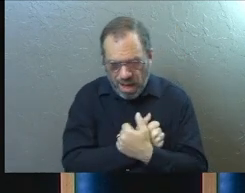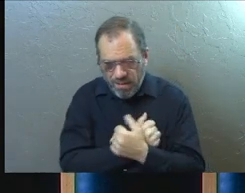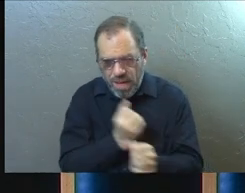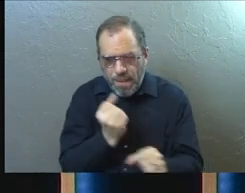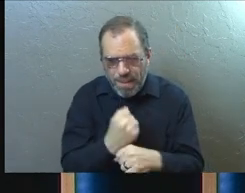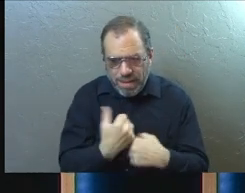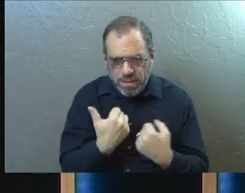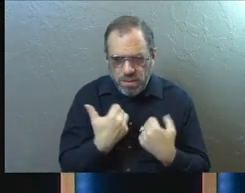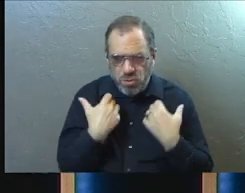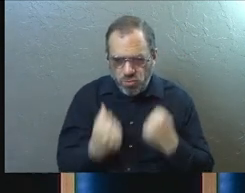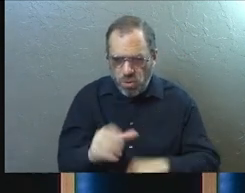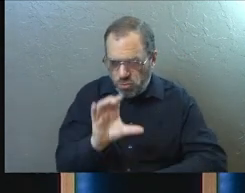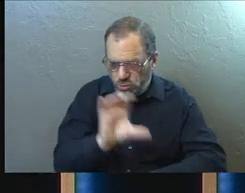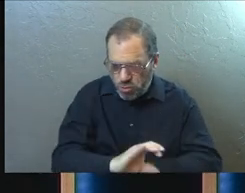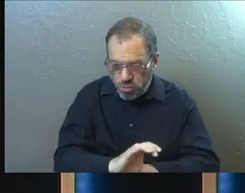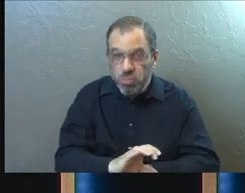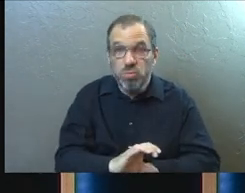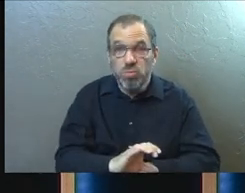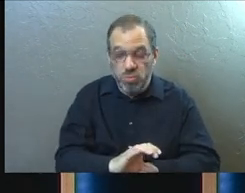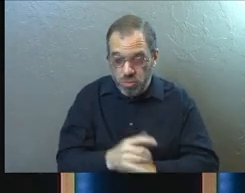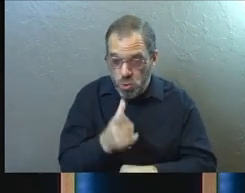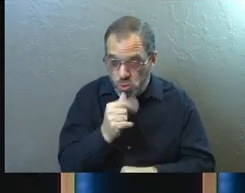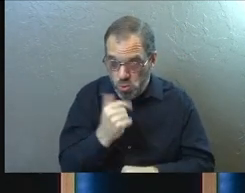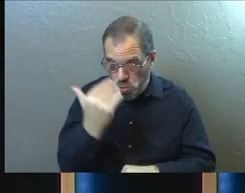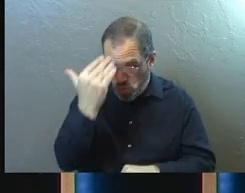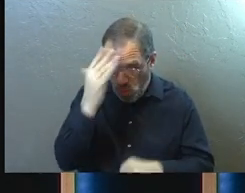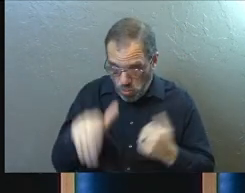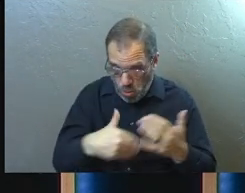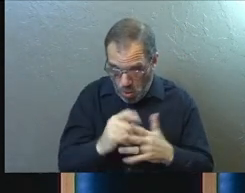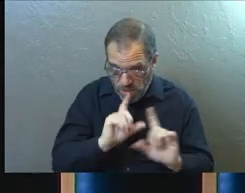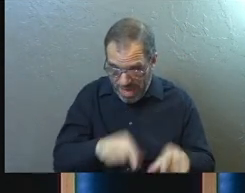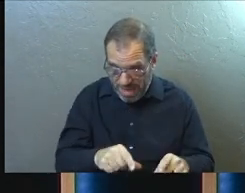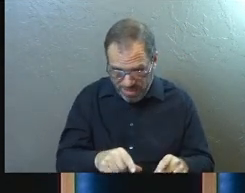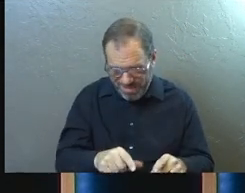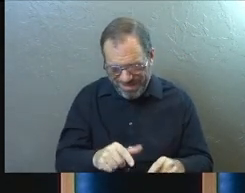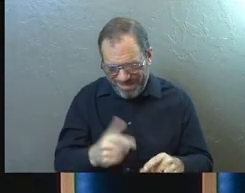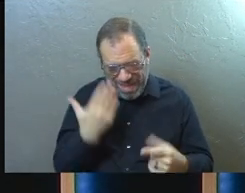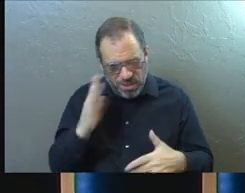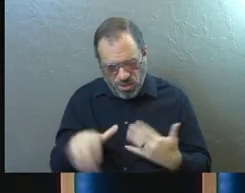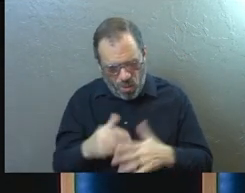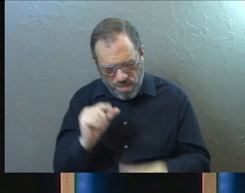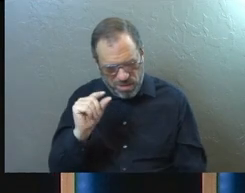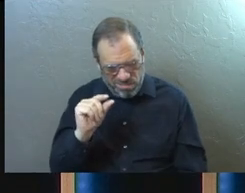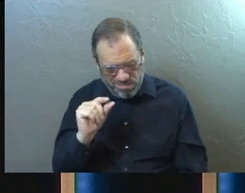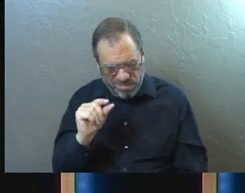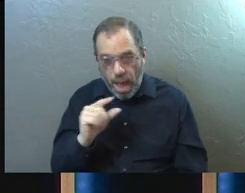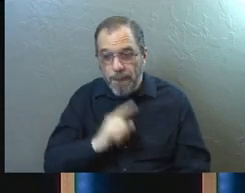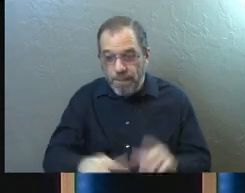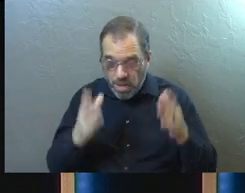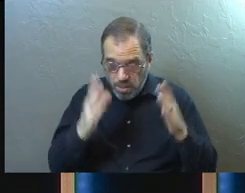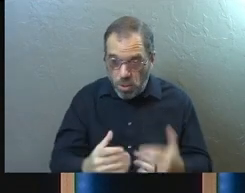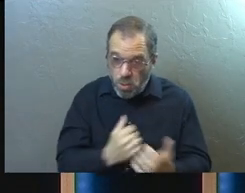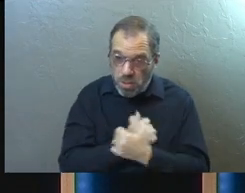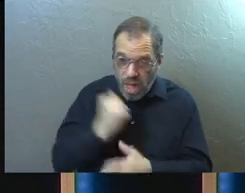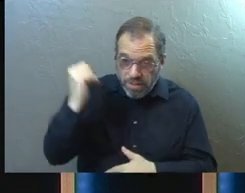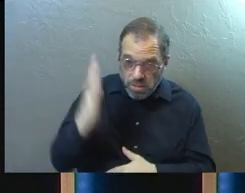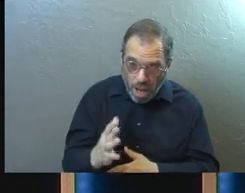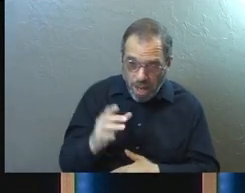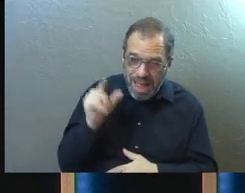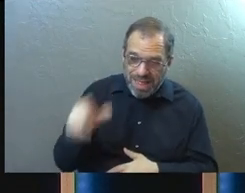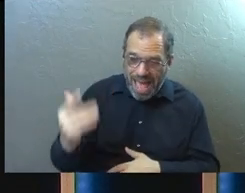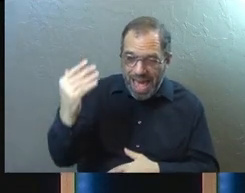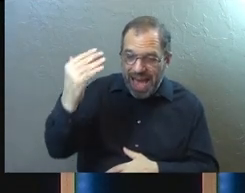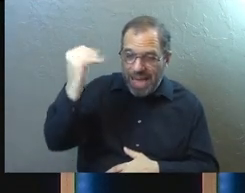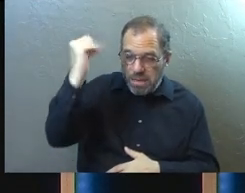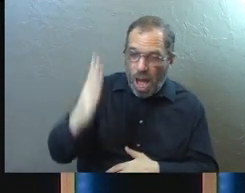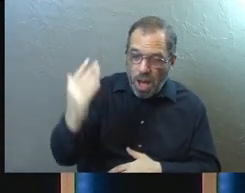that strengthens the church. Anyone who claims to know all of the answers doesn't really know very much. But the person who loves God is the one